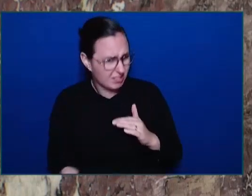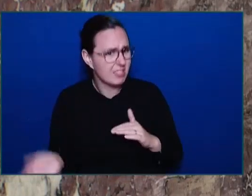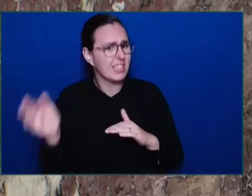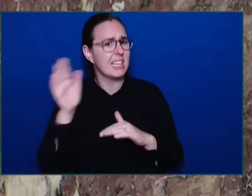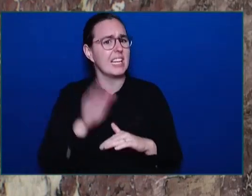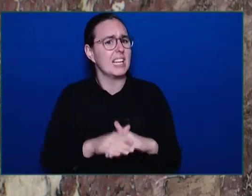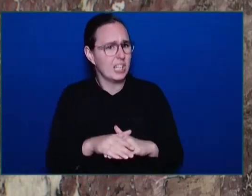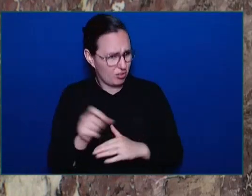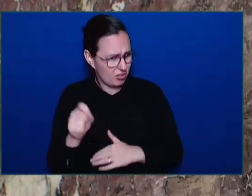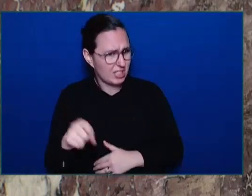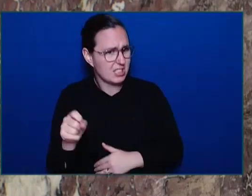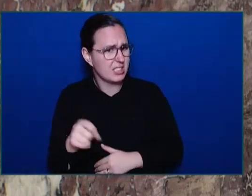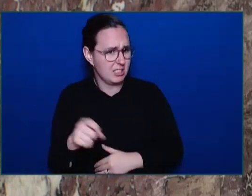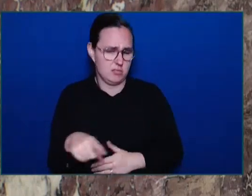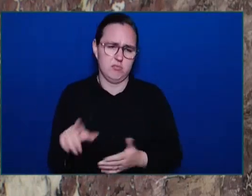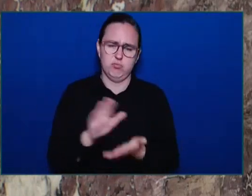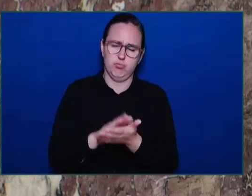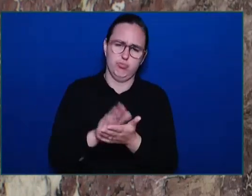And finally,